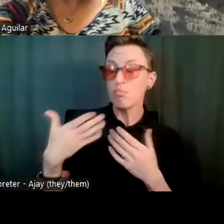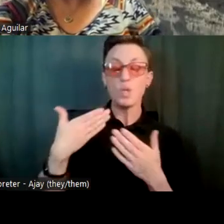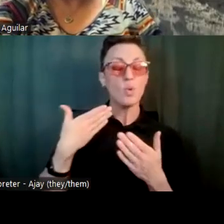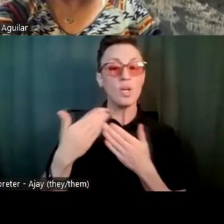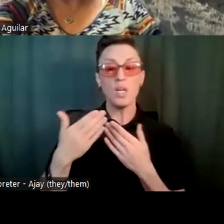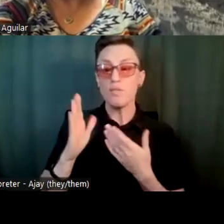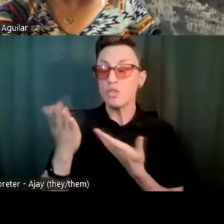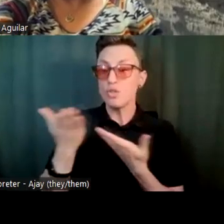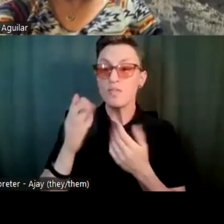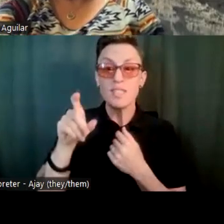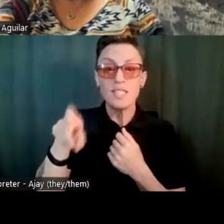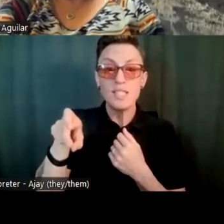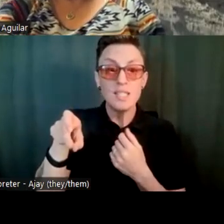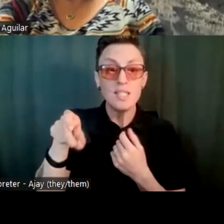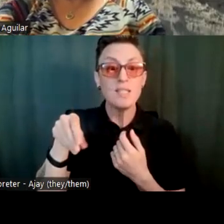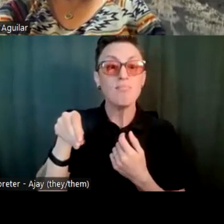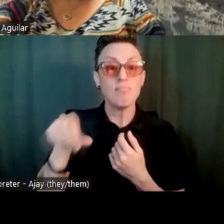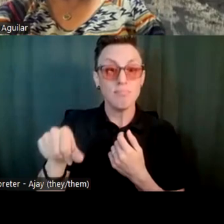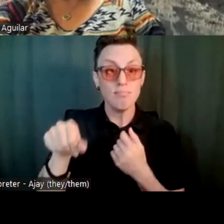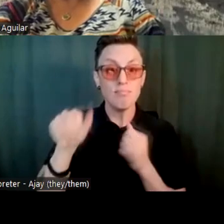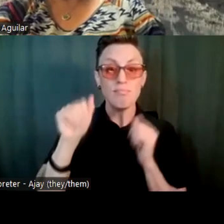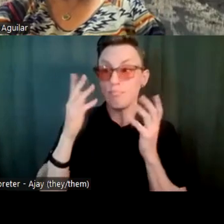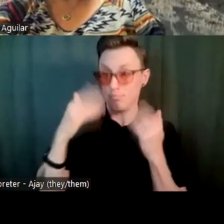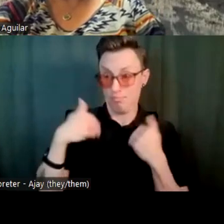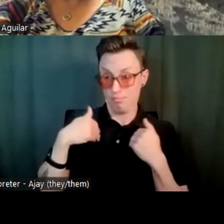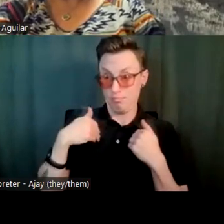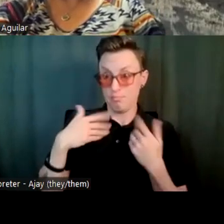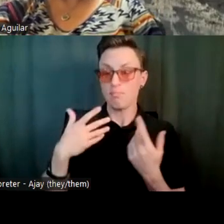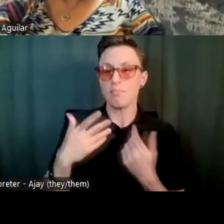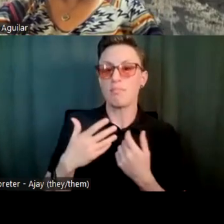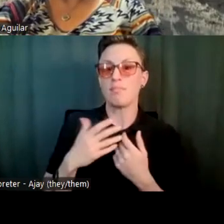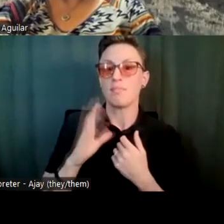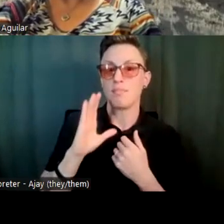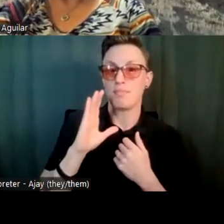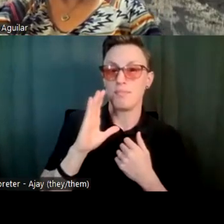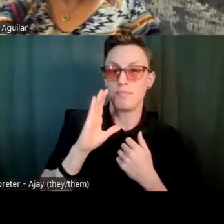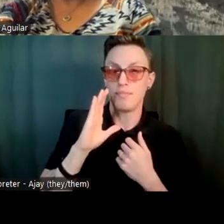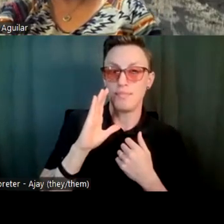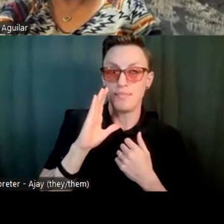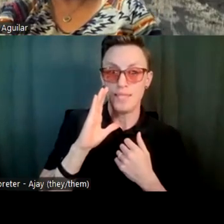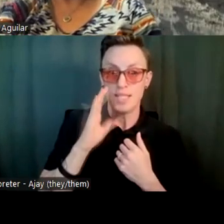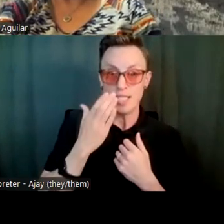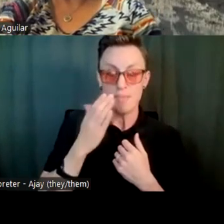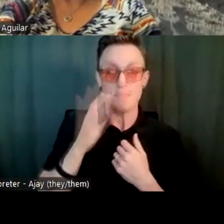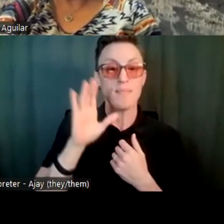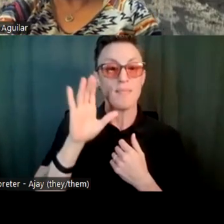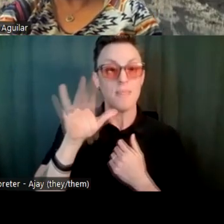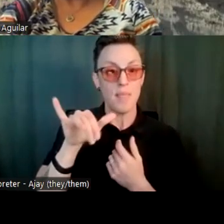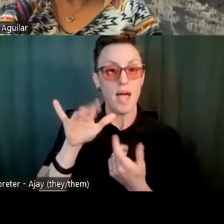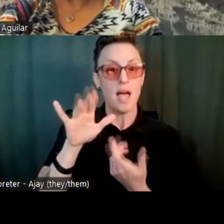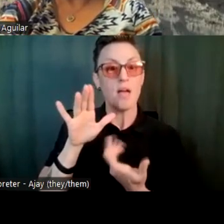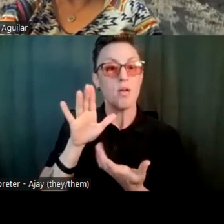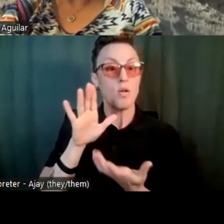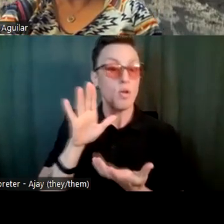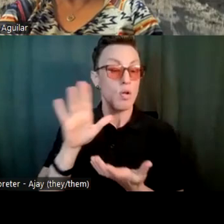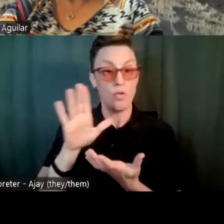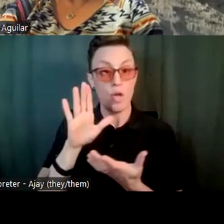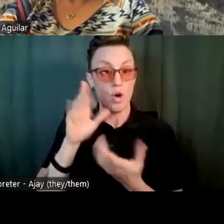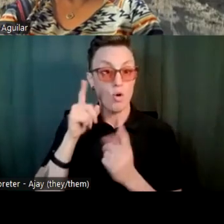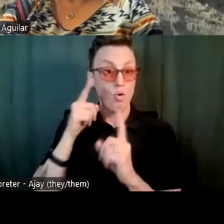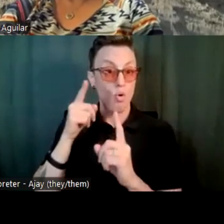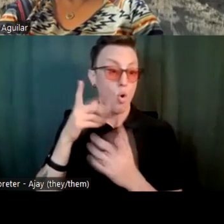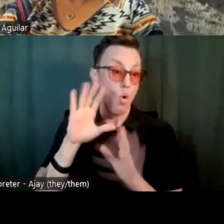services she needs. And allegedly the theory of Montessori is that all children can learn and all children are important